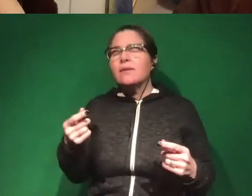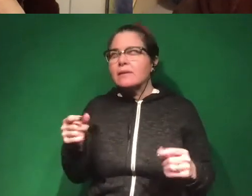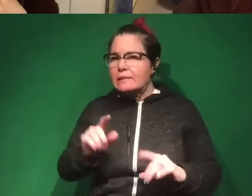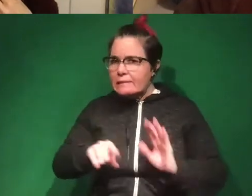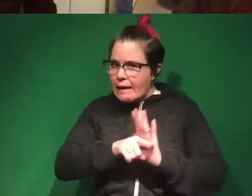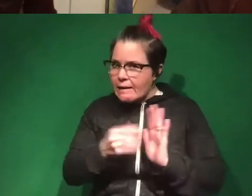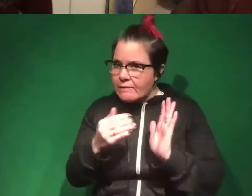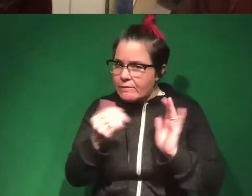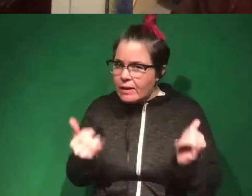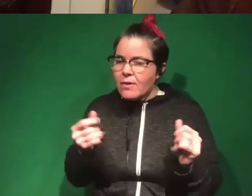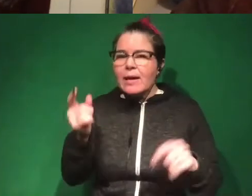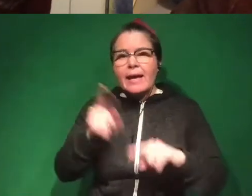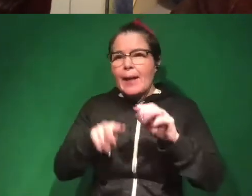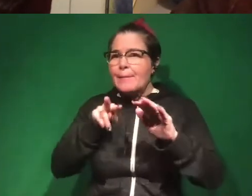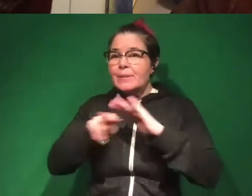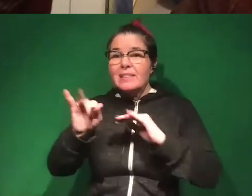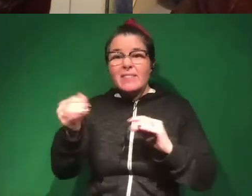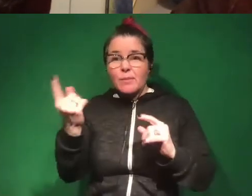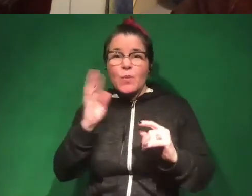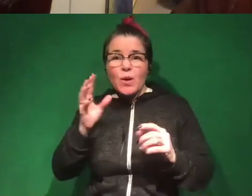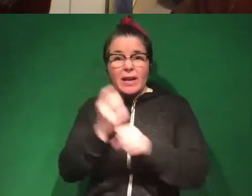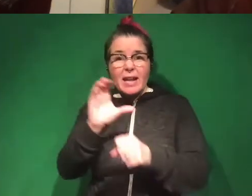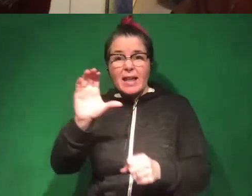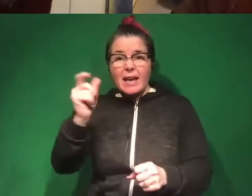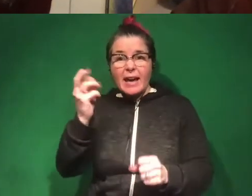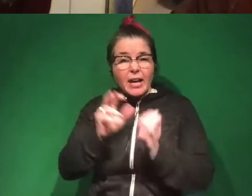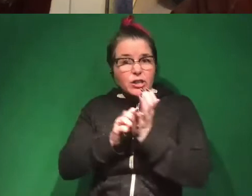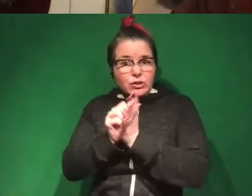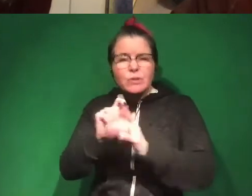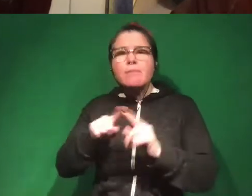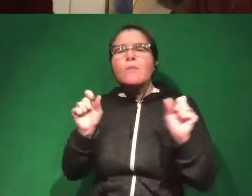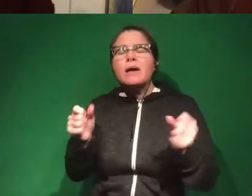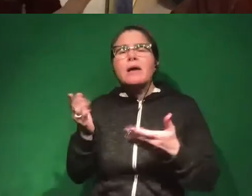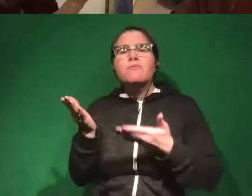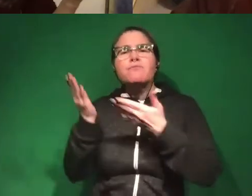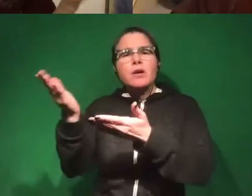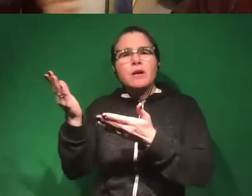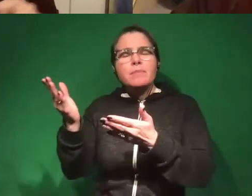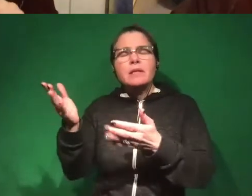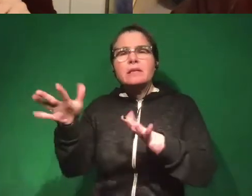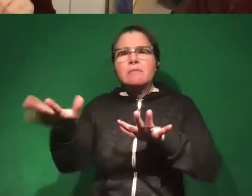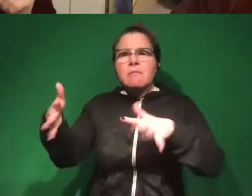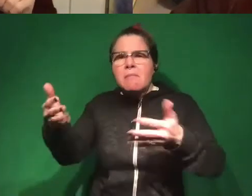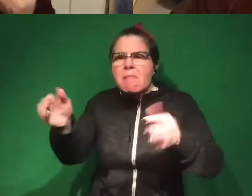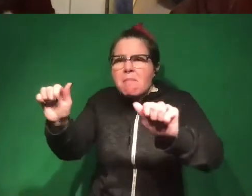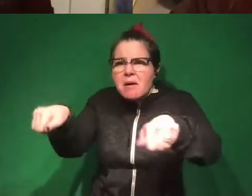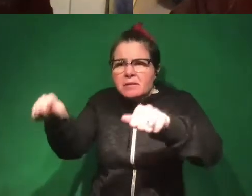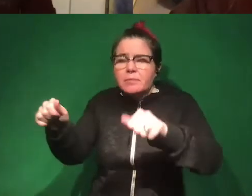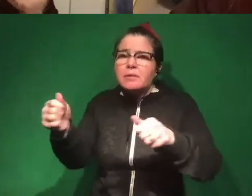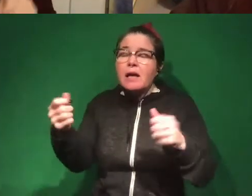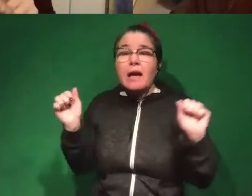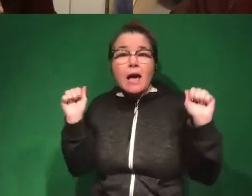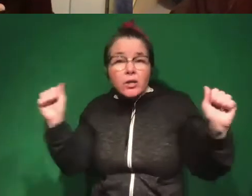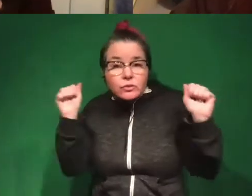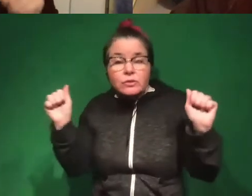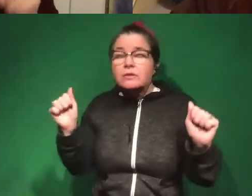We can't predict whether someone will have cancer, but we can come up with recommendations that are tentative, right? But we think things like exercise,